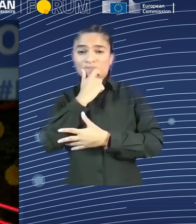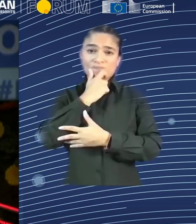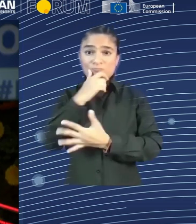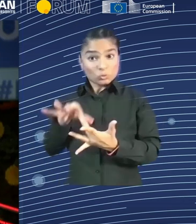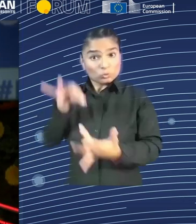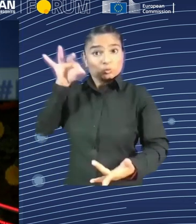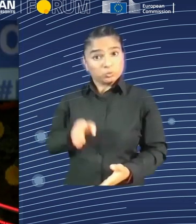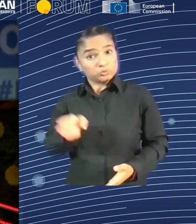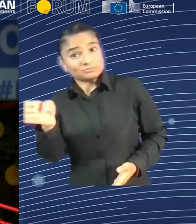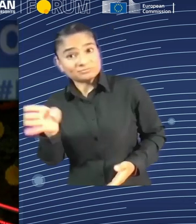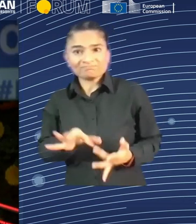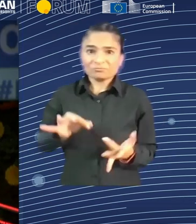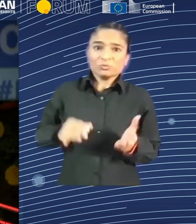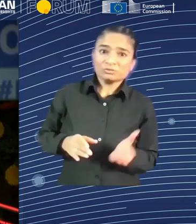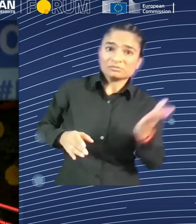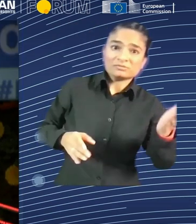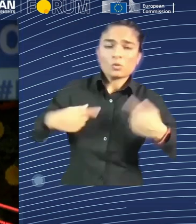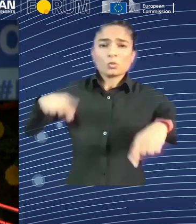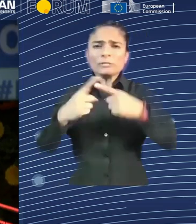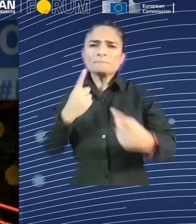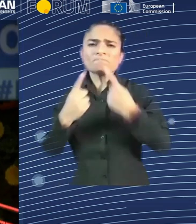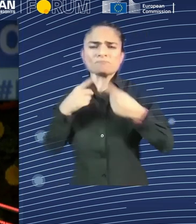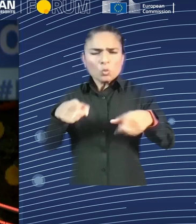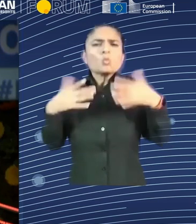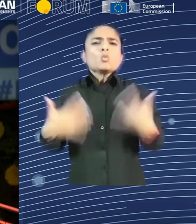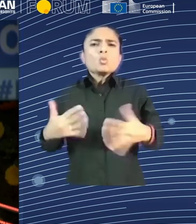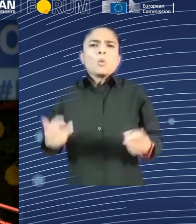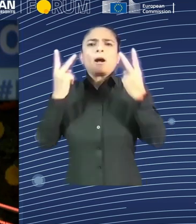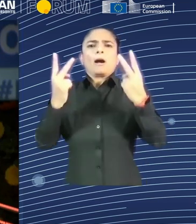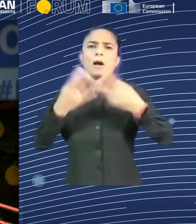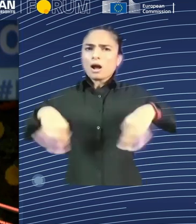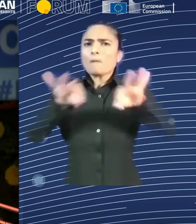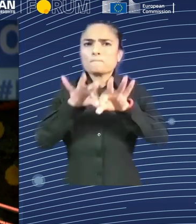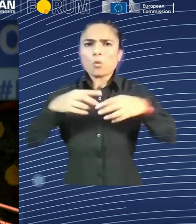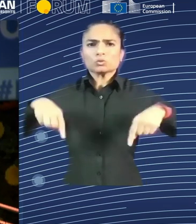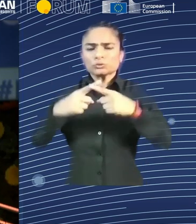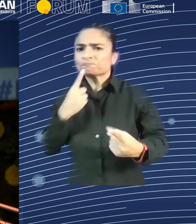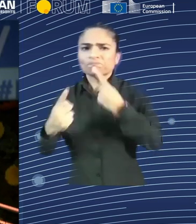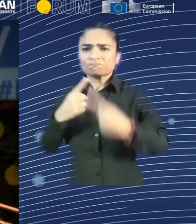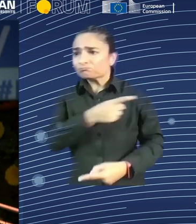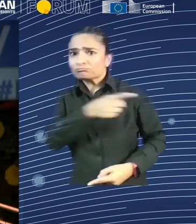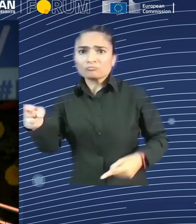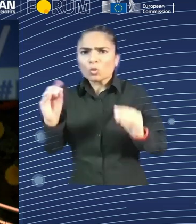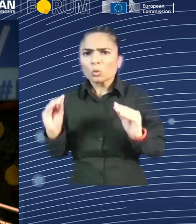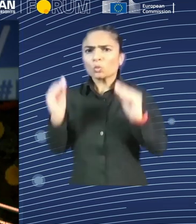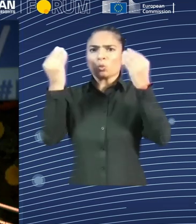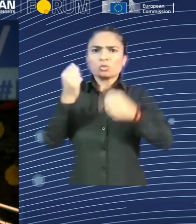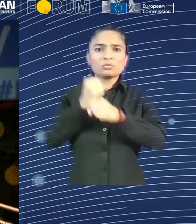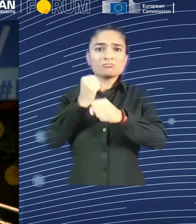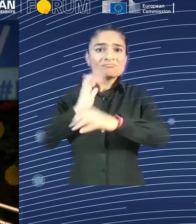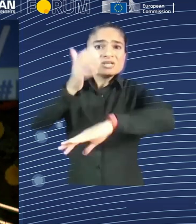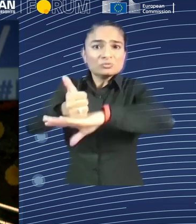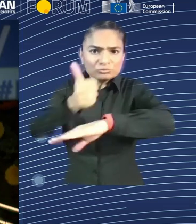be part of. Right now, we are assisting at a very important fight that was highlighted today about